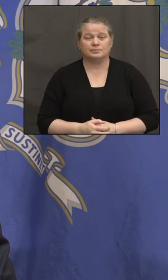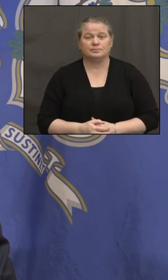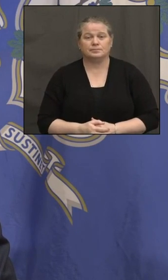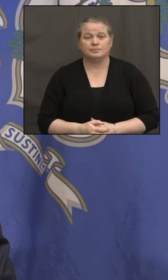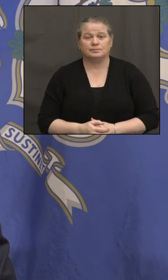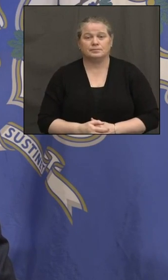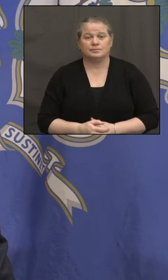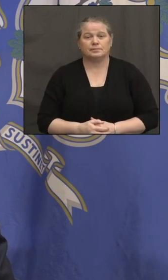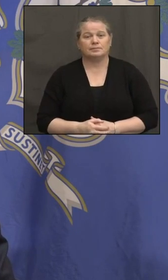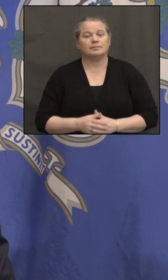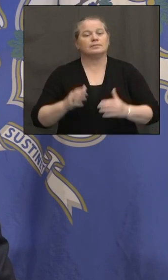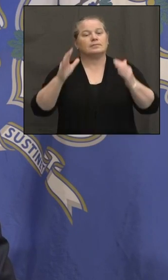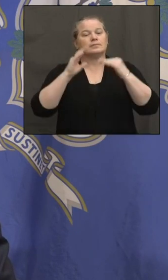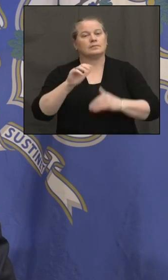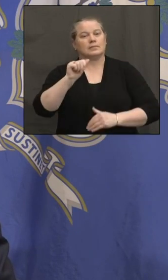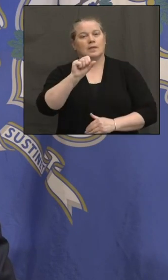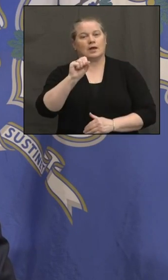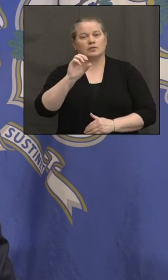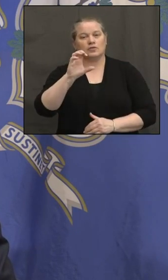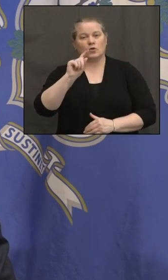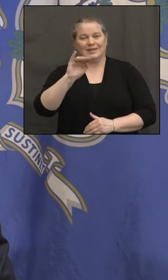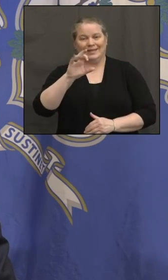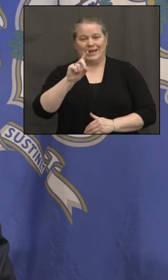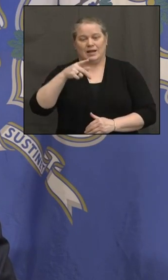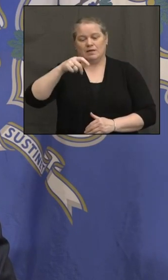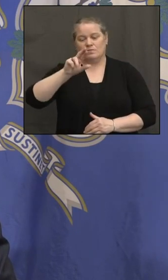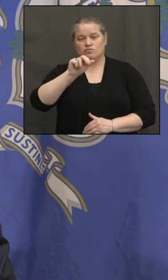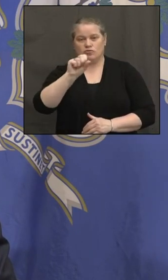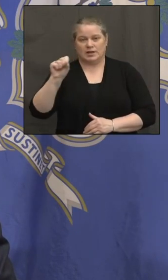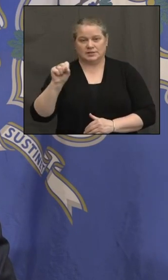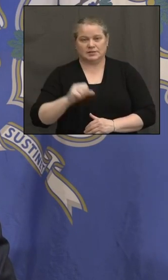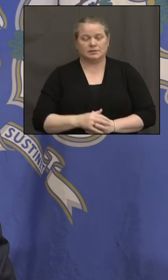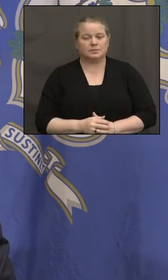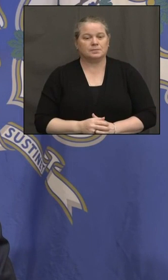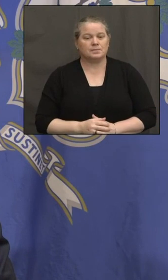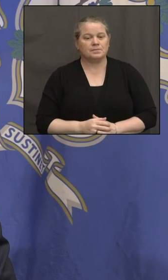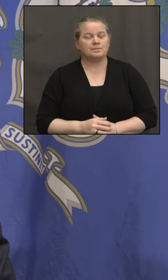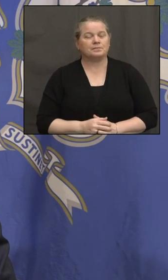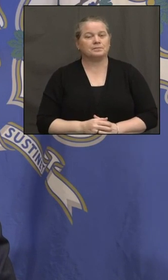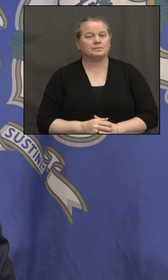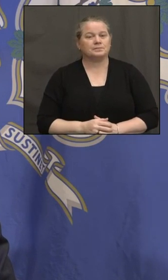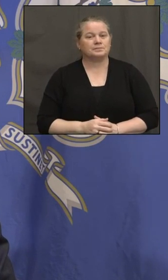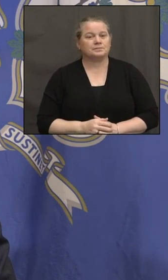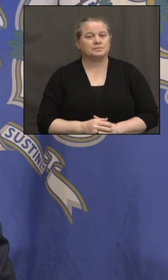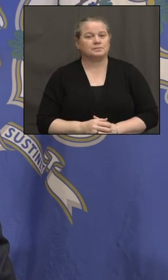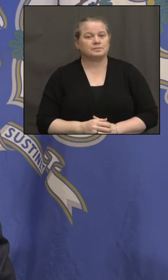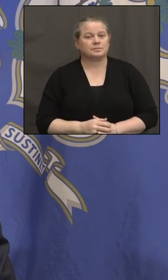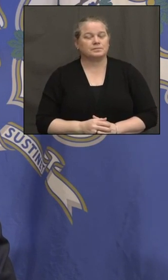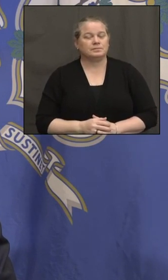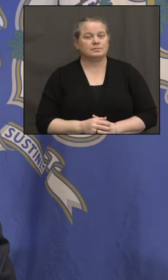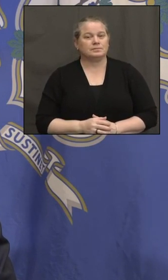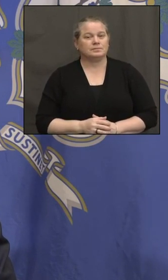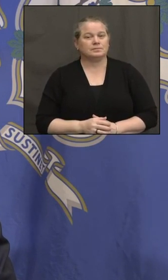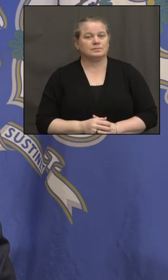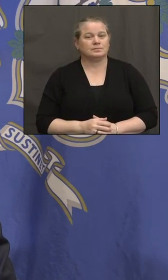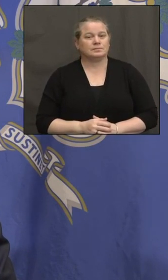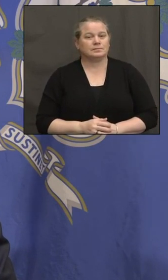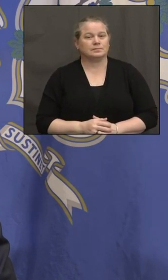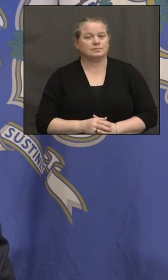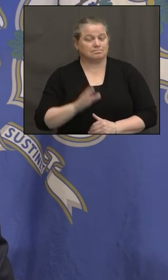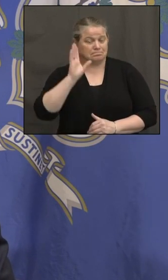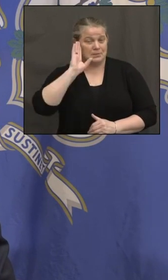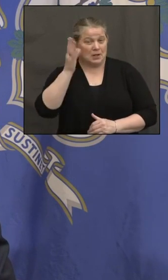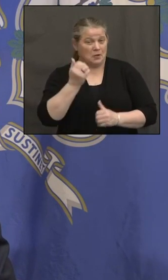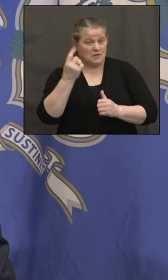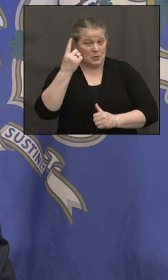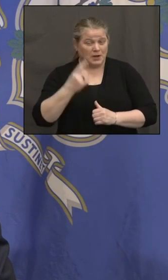The Associated Press. Hello, everybody. Governor, the Department of